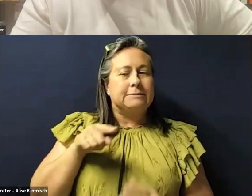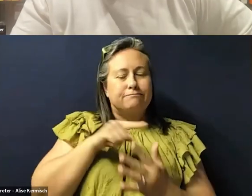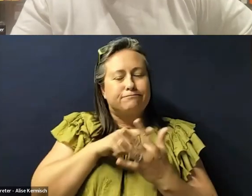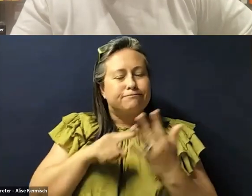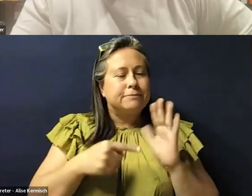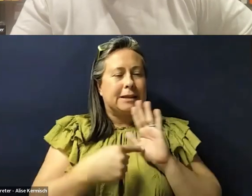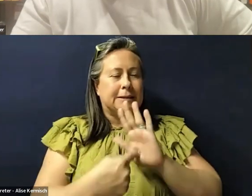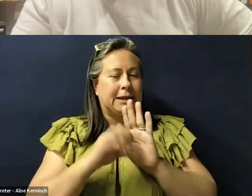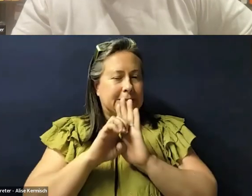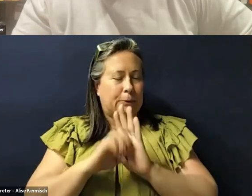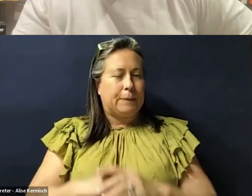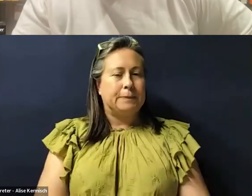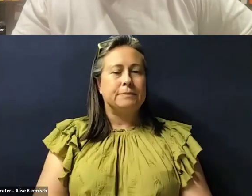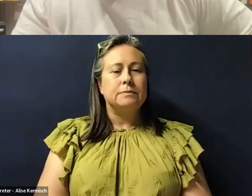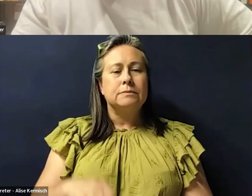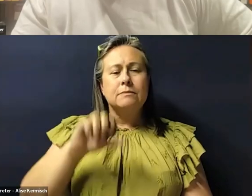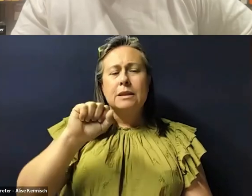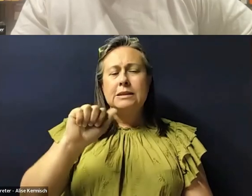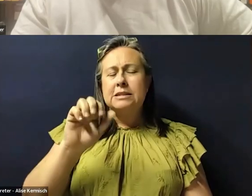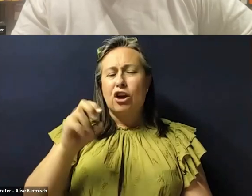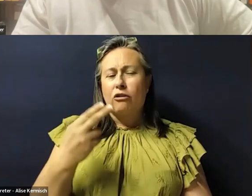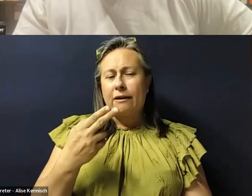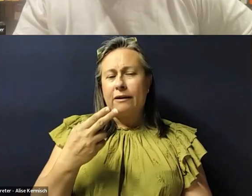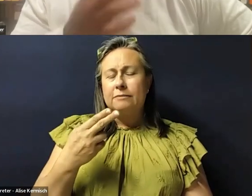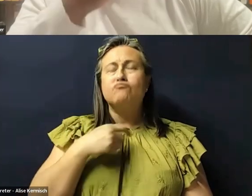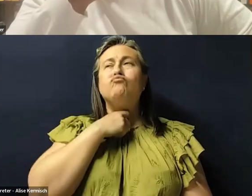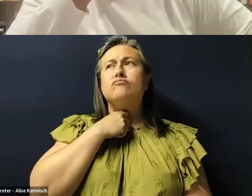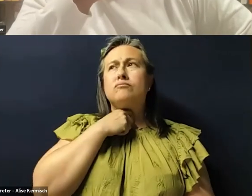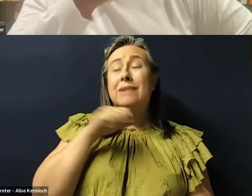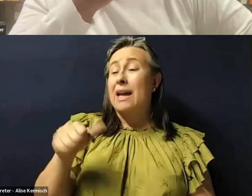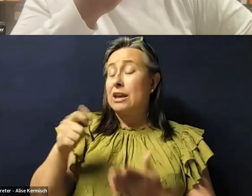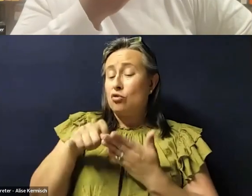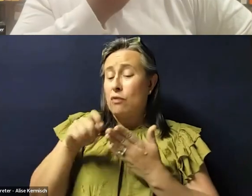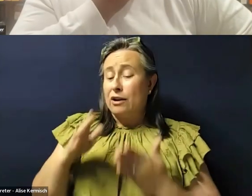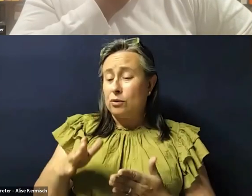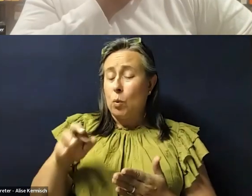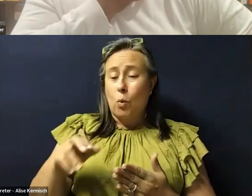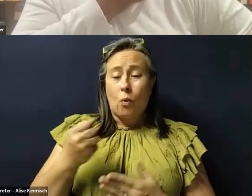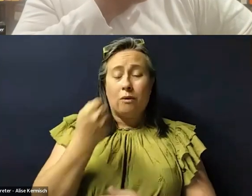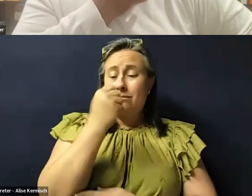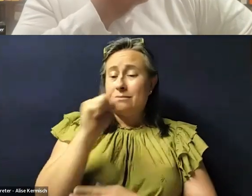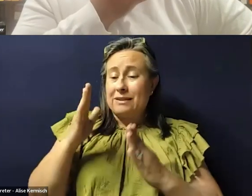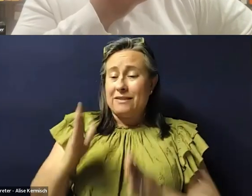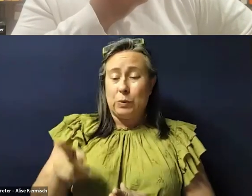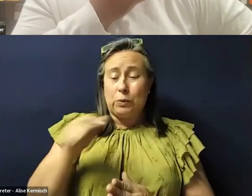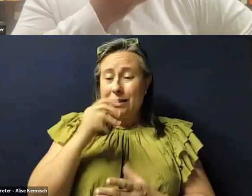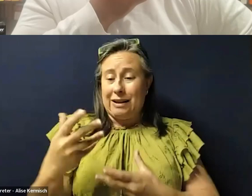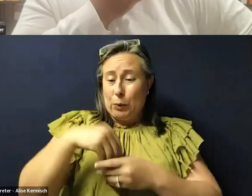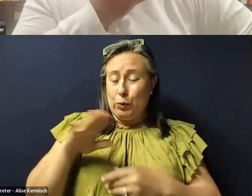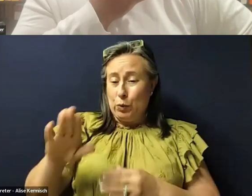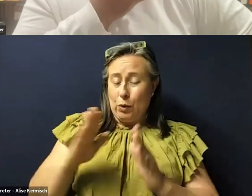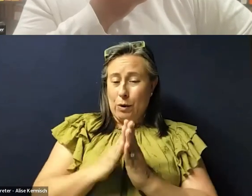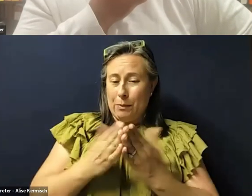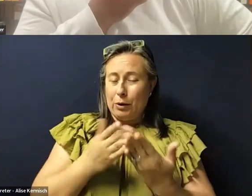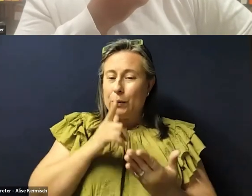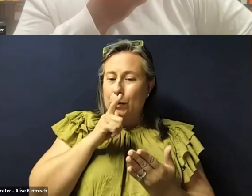Well, was there, um, were there any, just out of curiosity, were there any writers or activists who you didn't include in your book who sort of emerged since